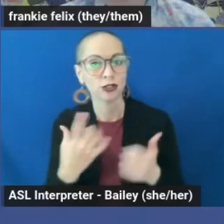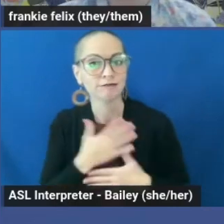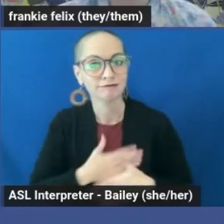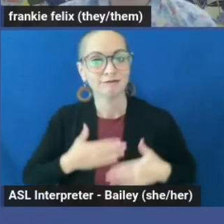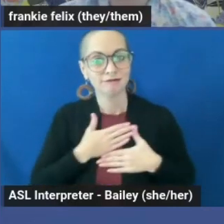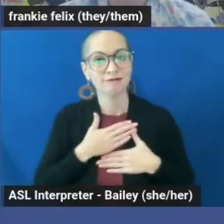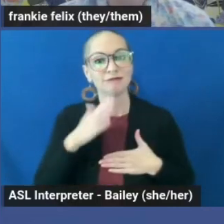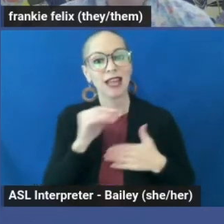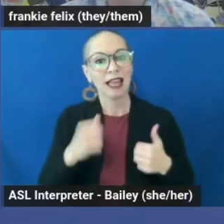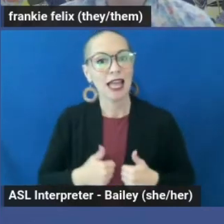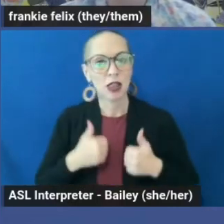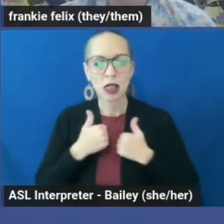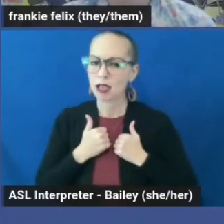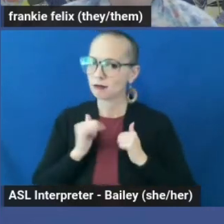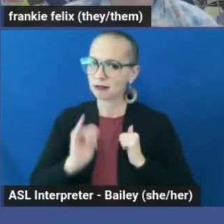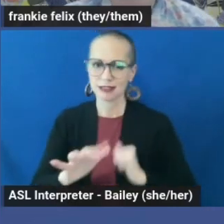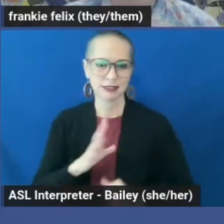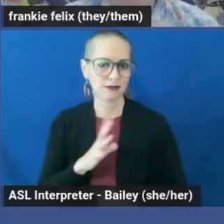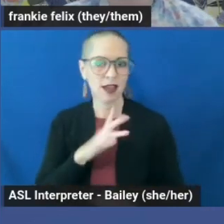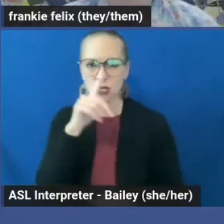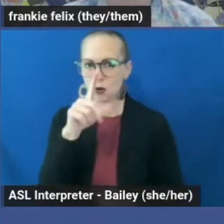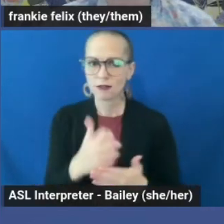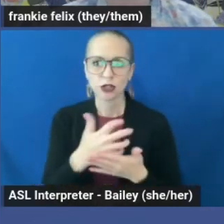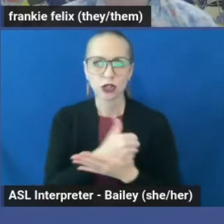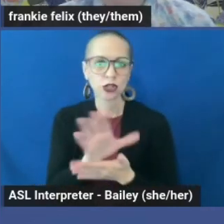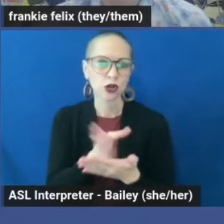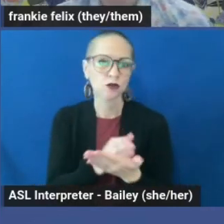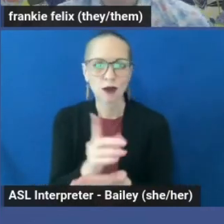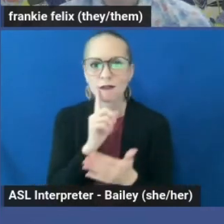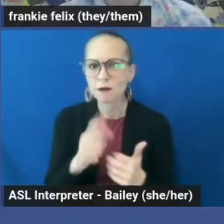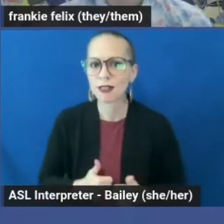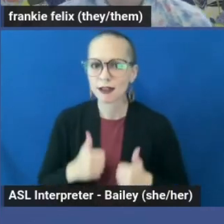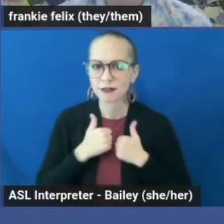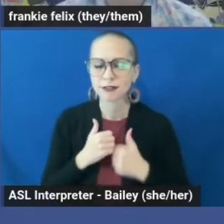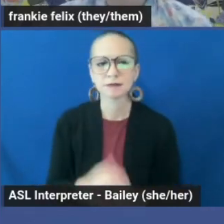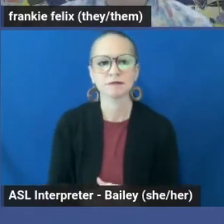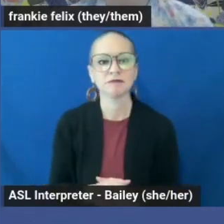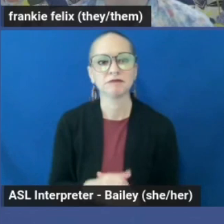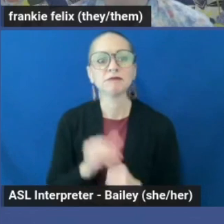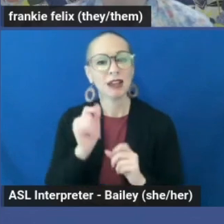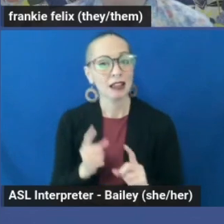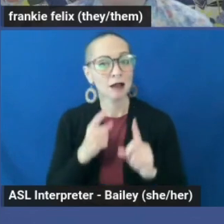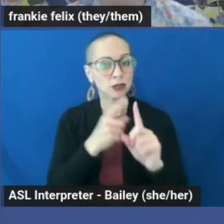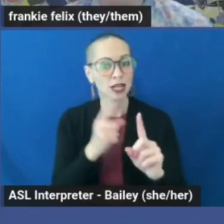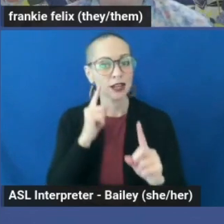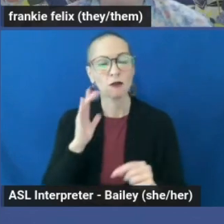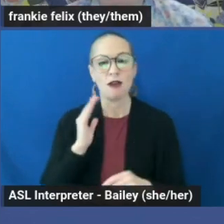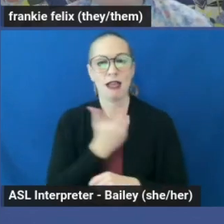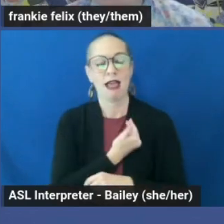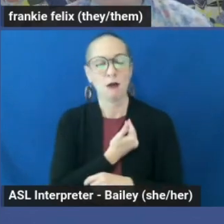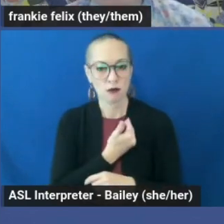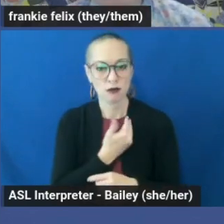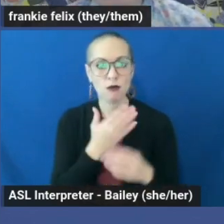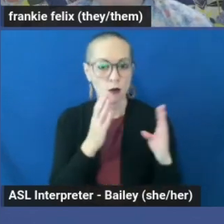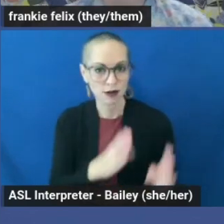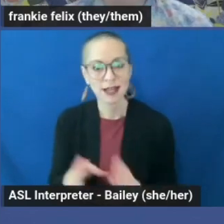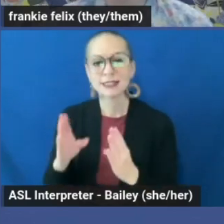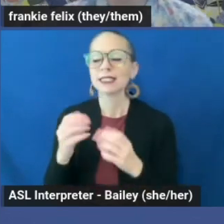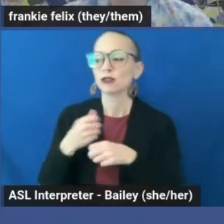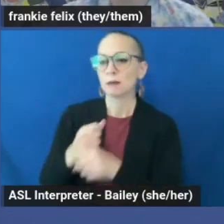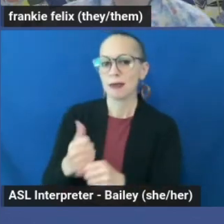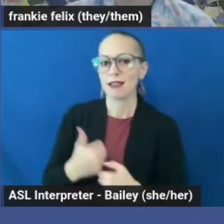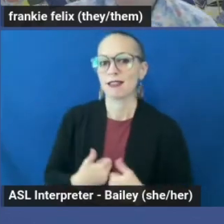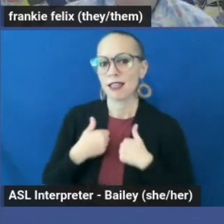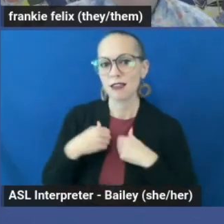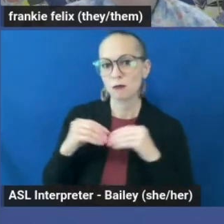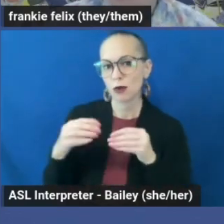and then, that's okay. You don't have to earn your right to exist. The objective of our organizing is to make life easier. If we